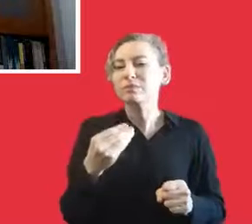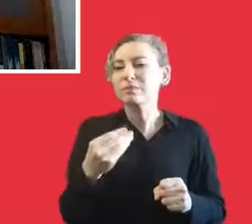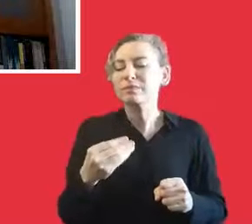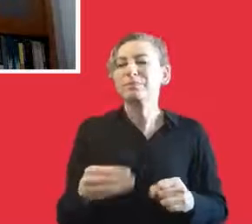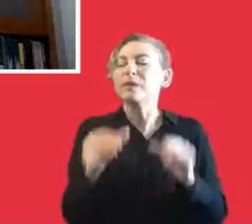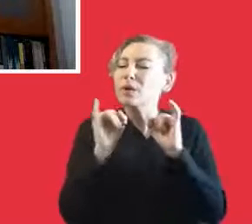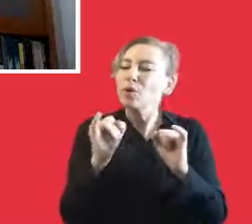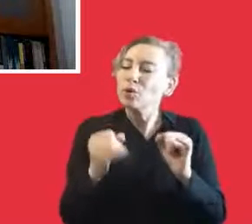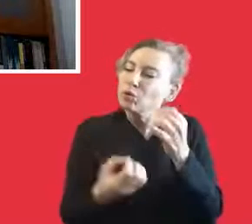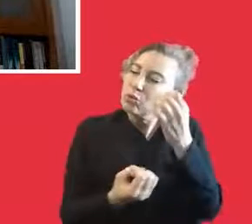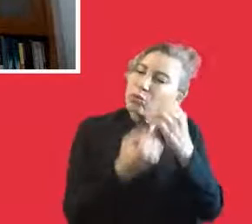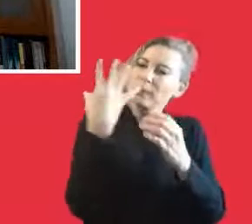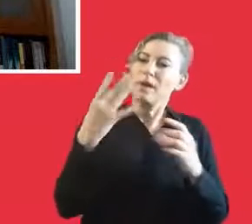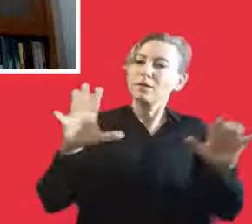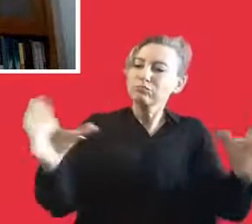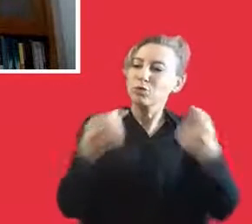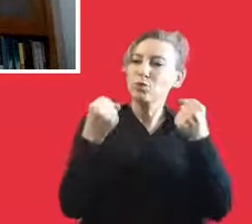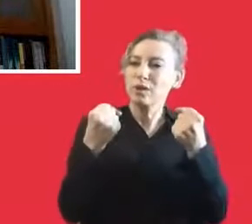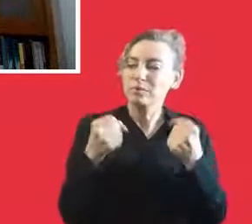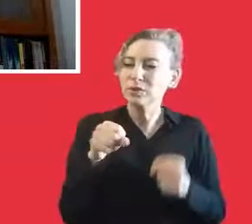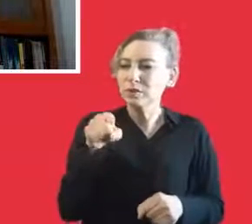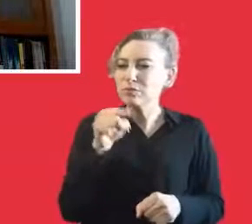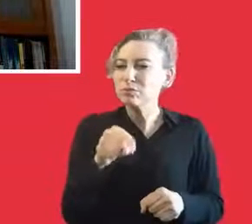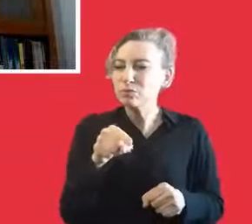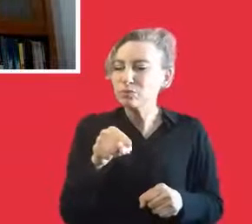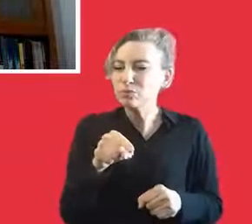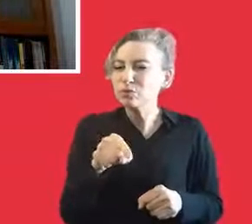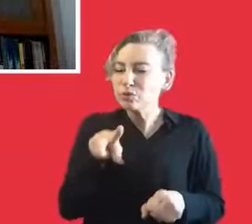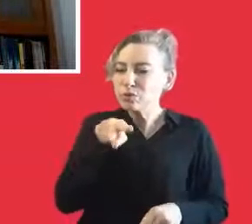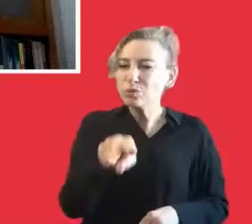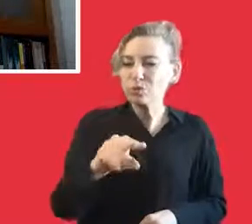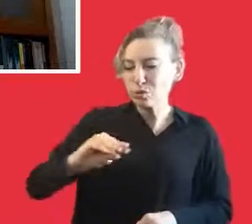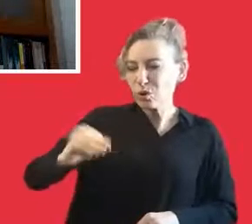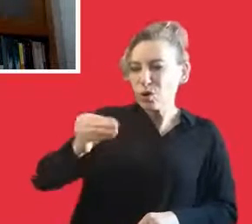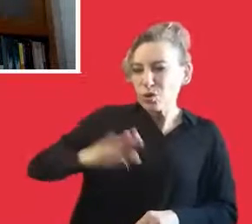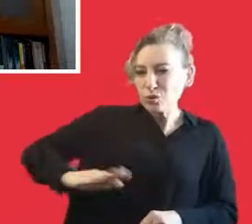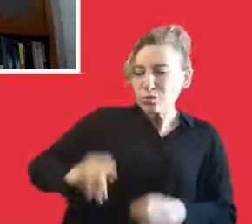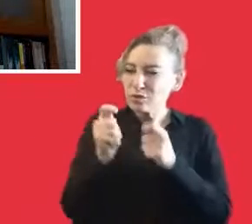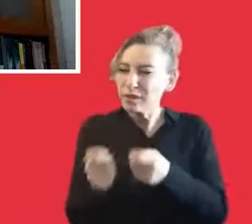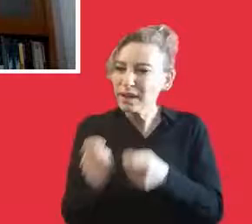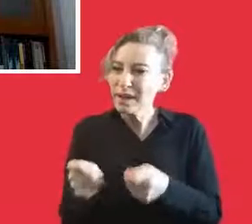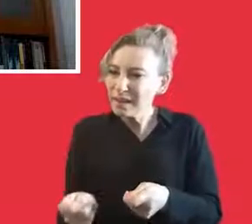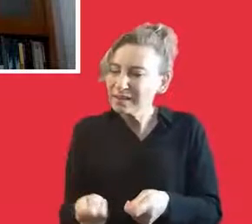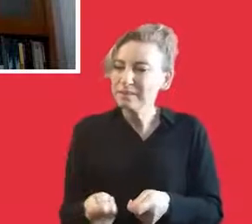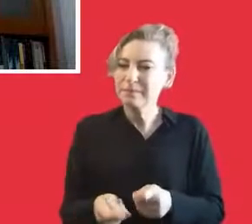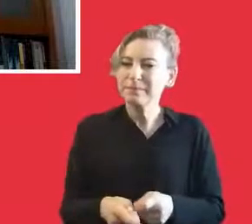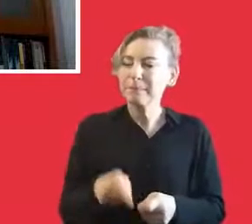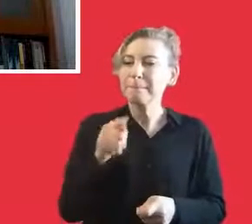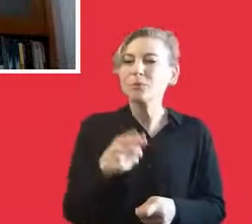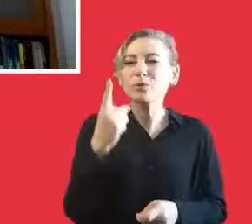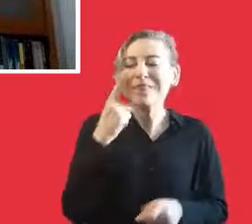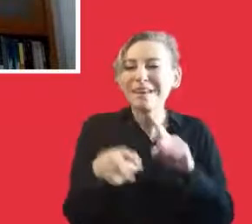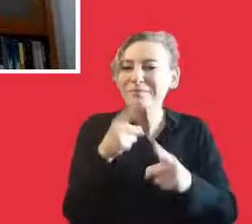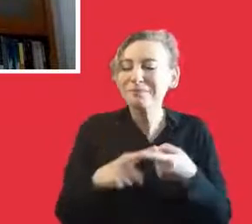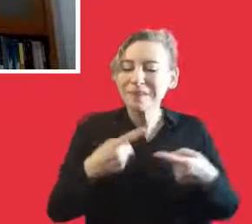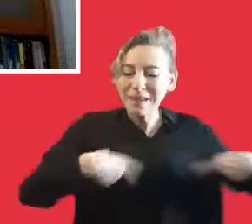really saved the country from very tough situations. And this journey starts with educating the children. And if you